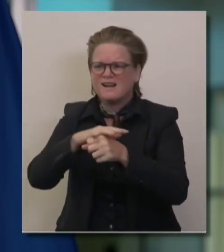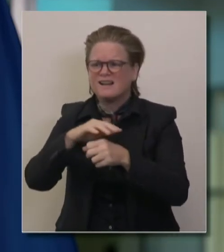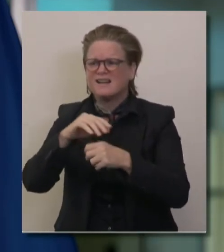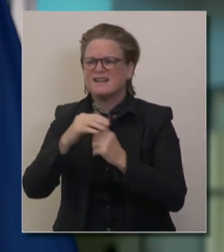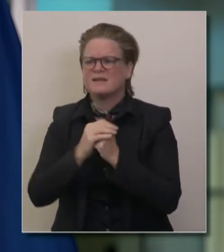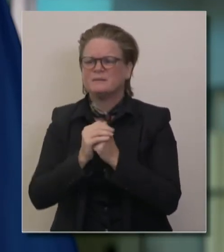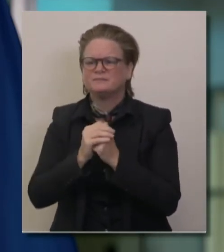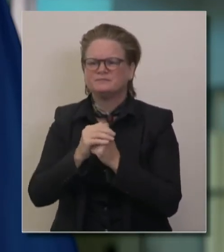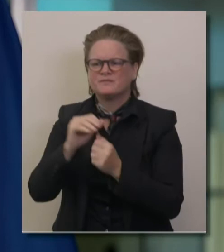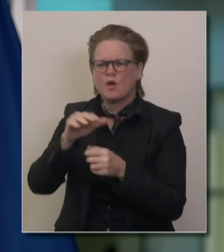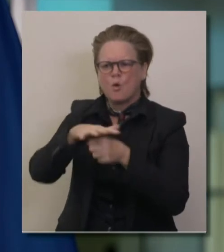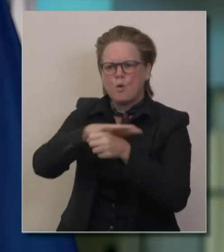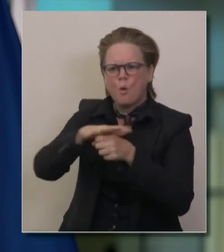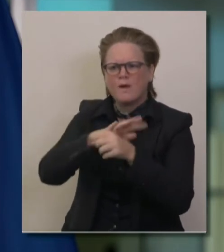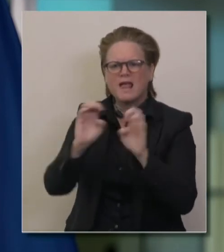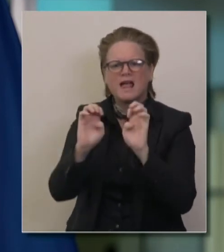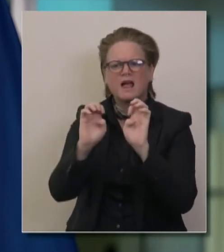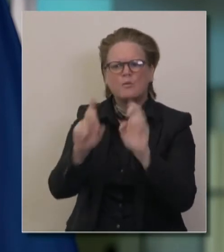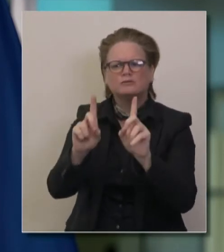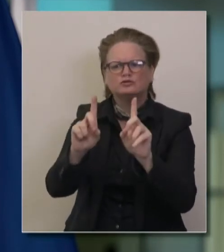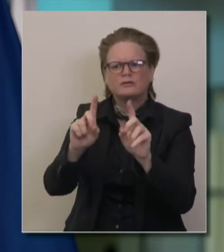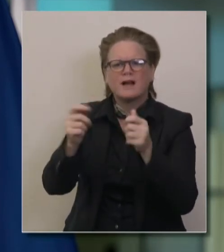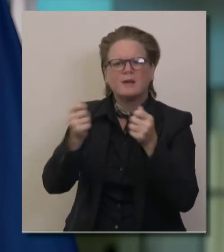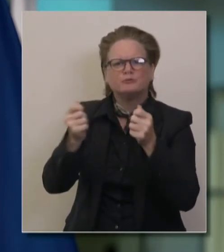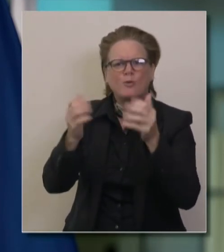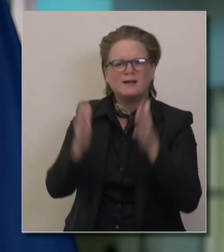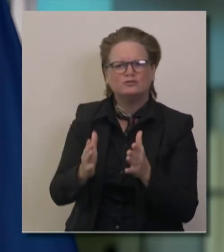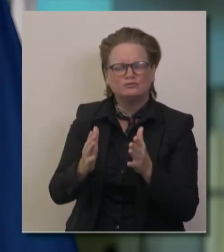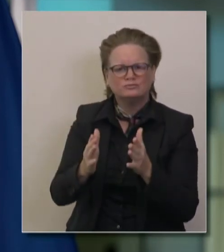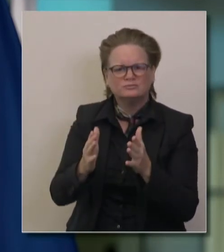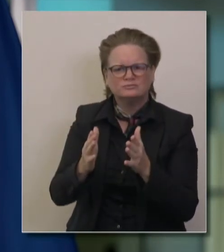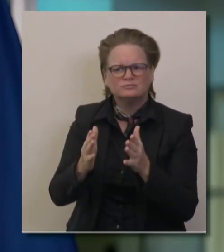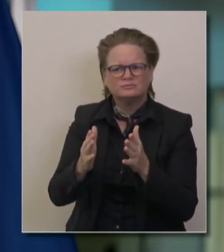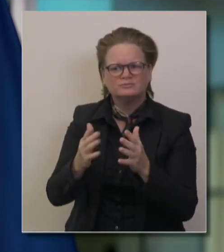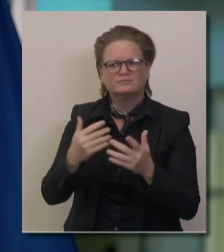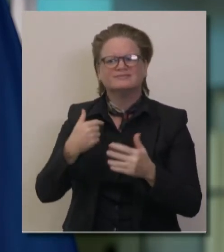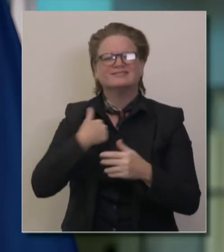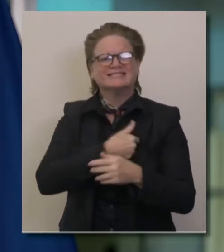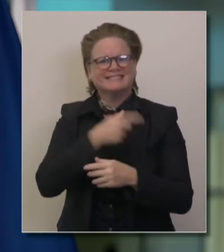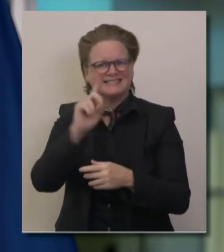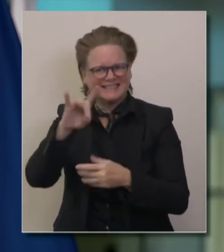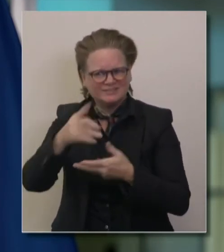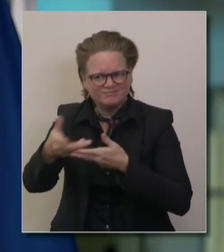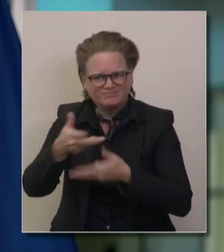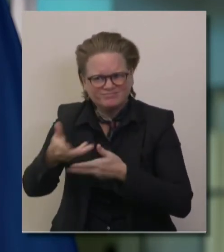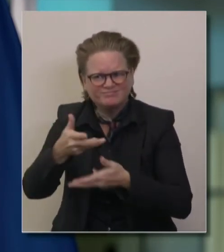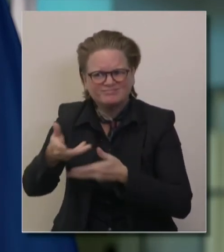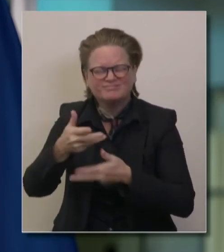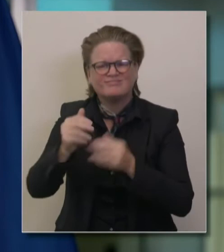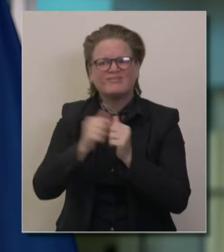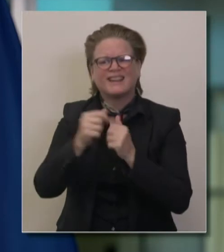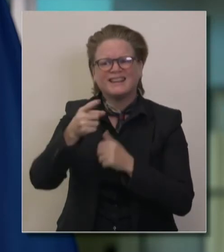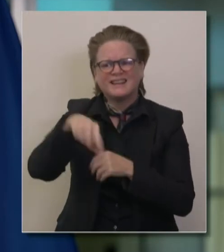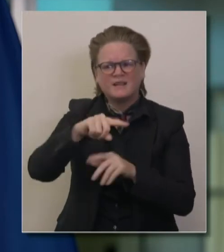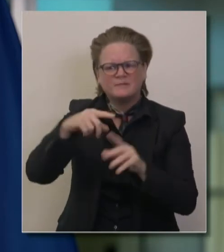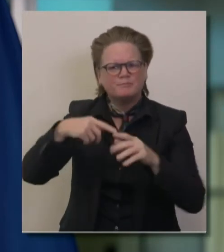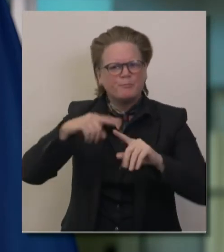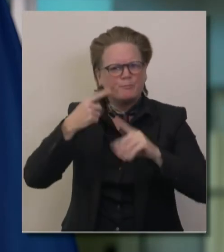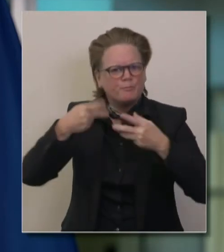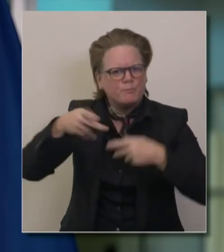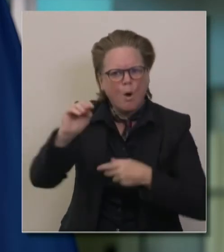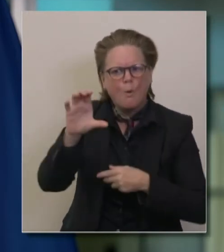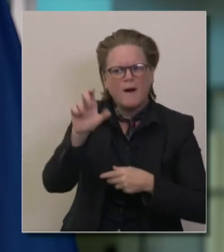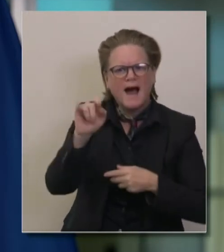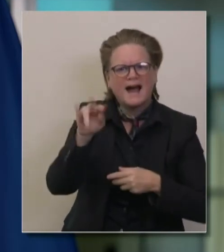administrators across the spectrum. And we continue to engage in a very proactive way to provide